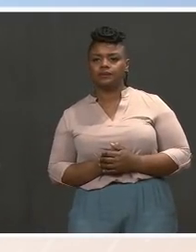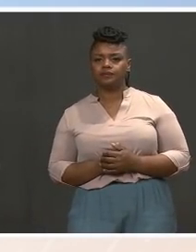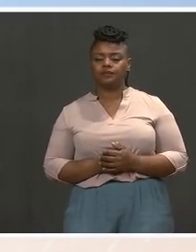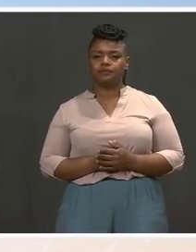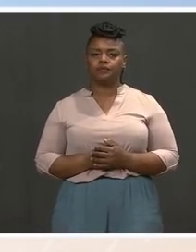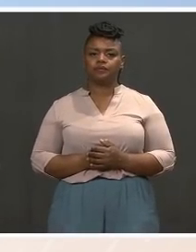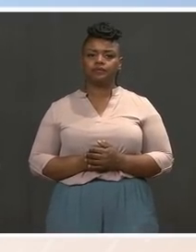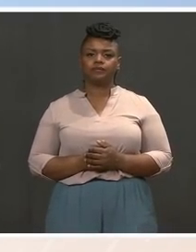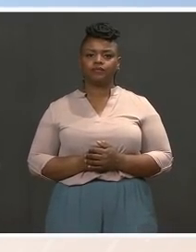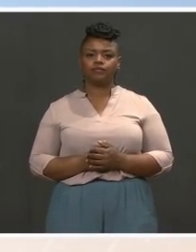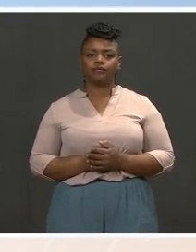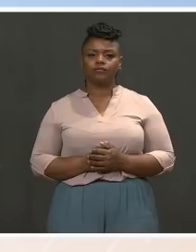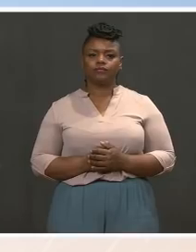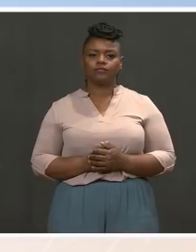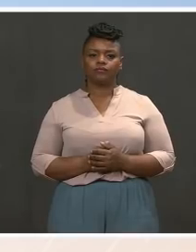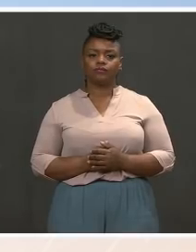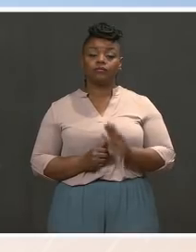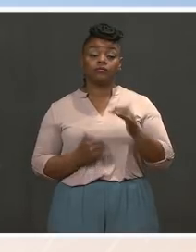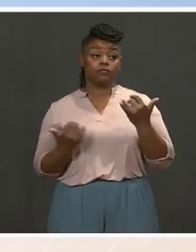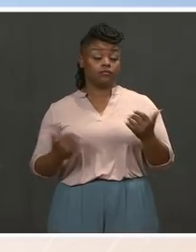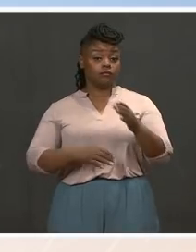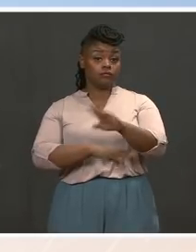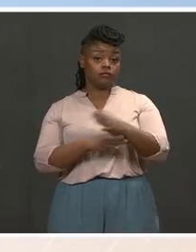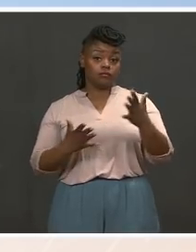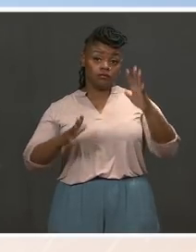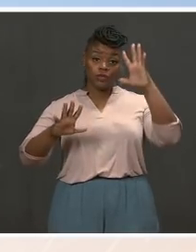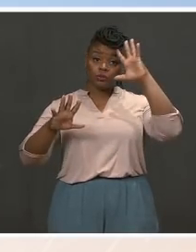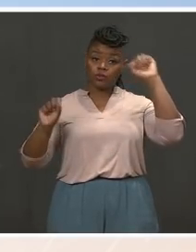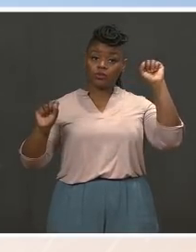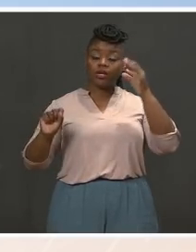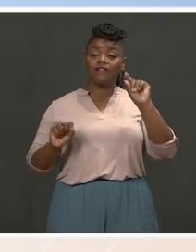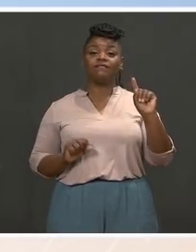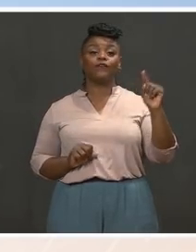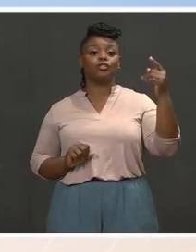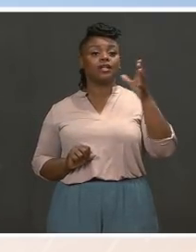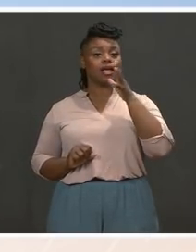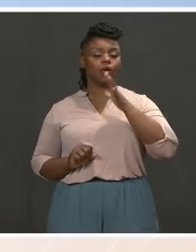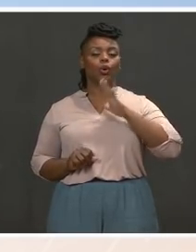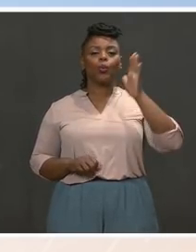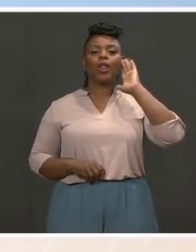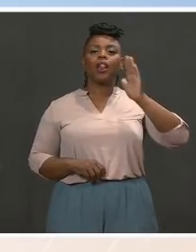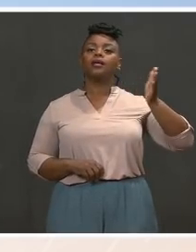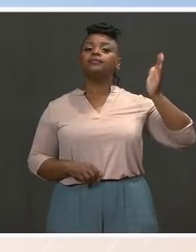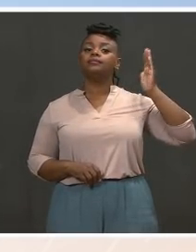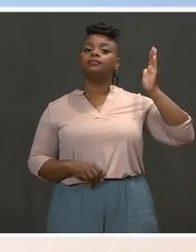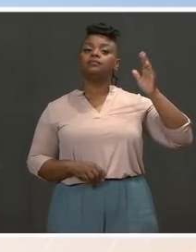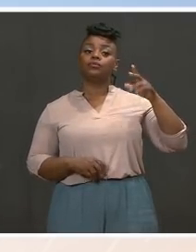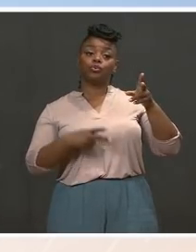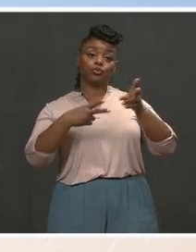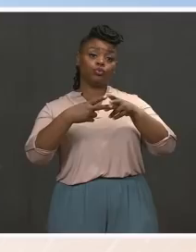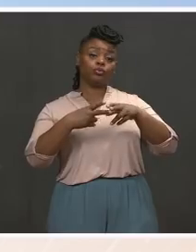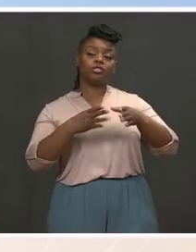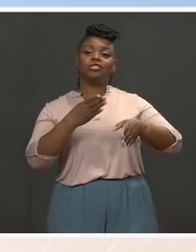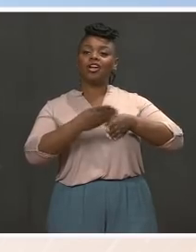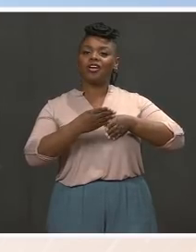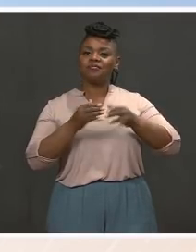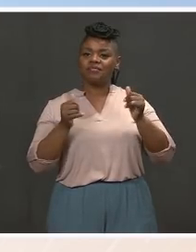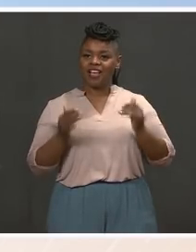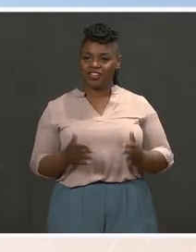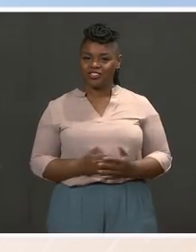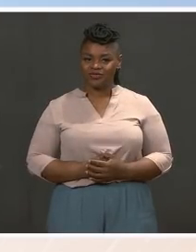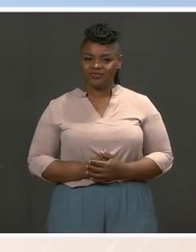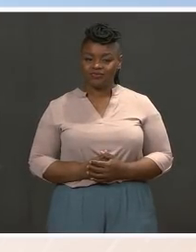As you know, this afternoon, the President and First Lady will be joined by Megan Rapinoe and Margaret Kearse at the White House for a virtual